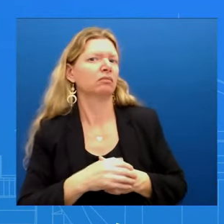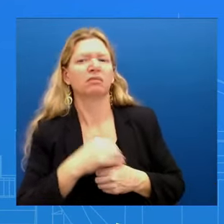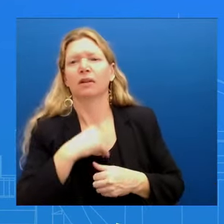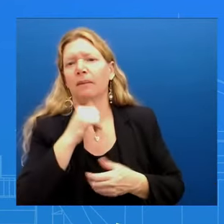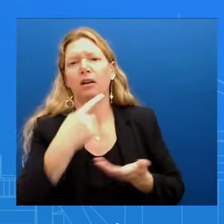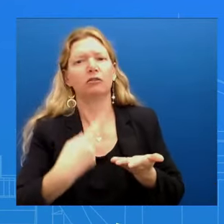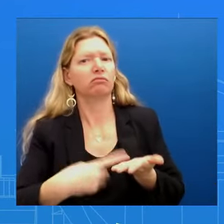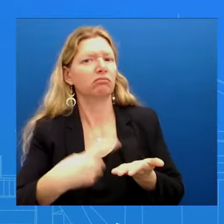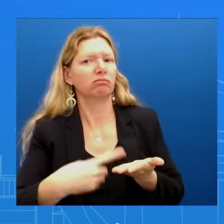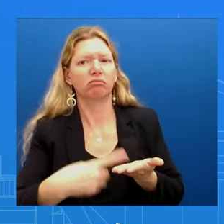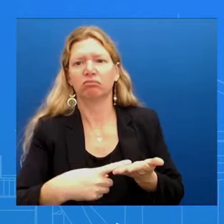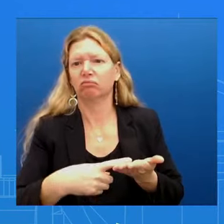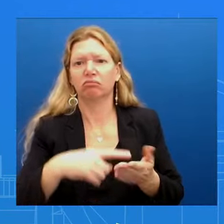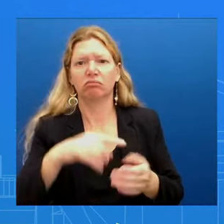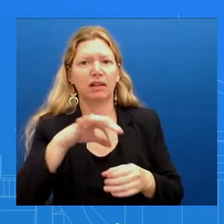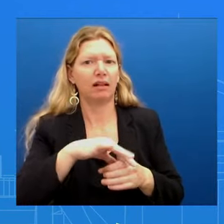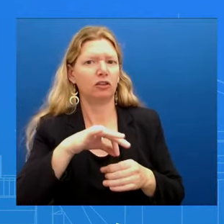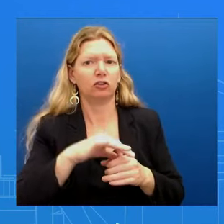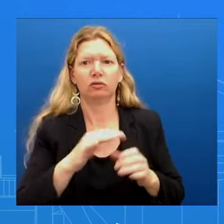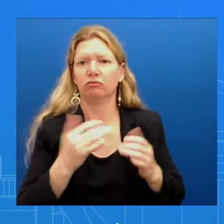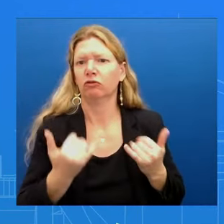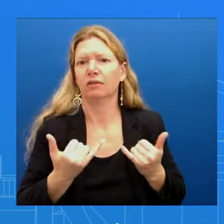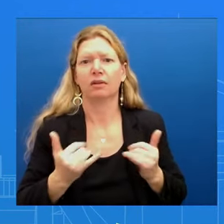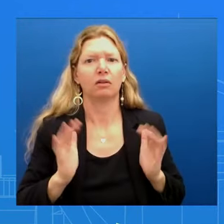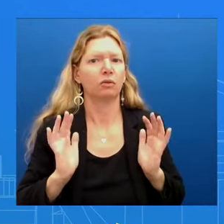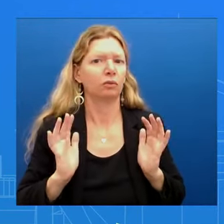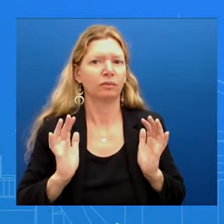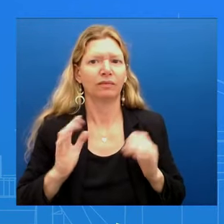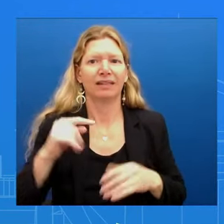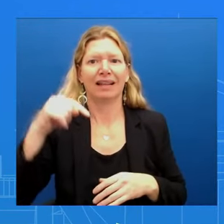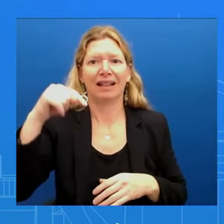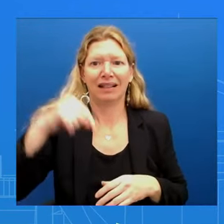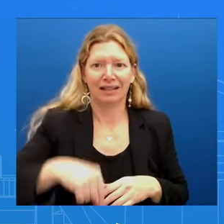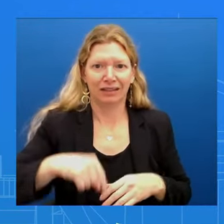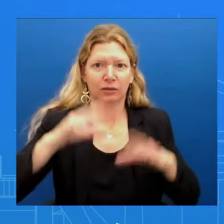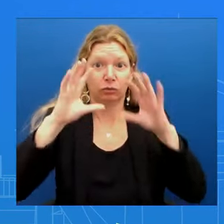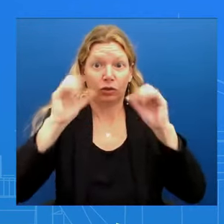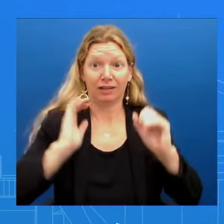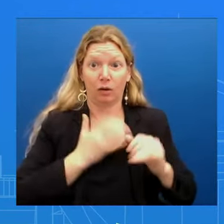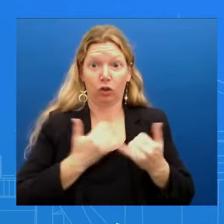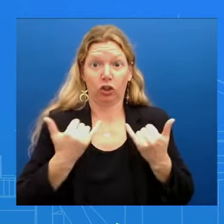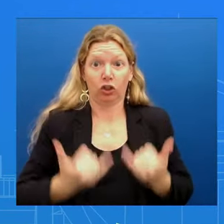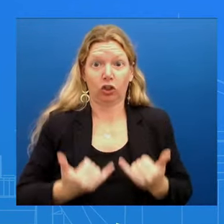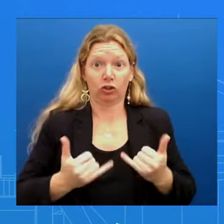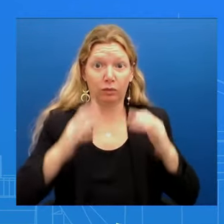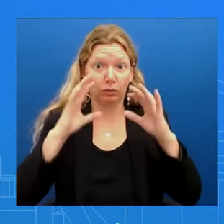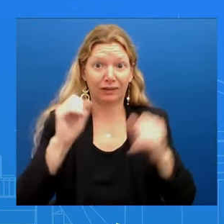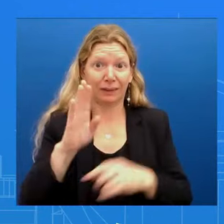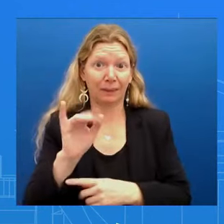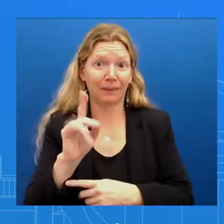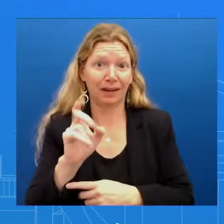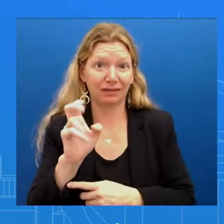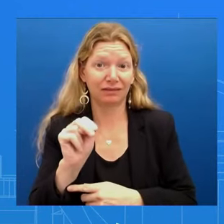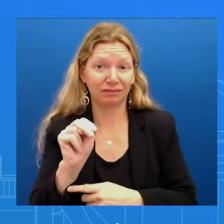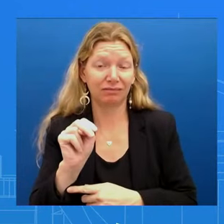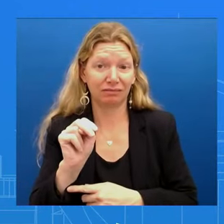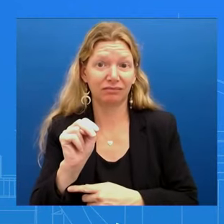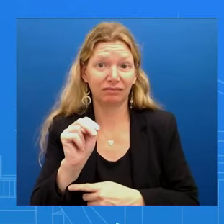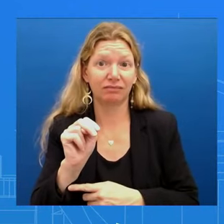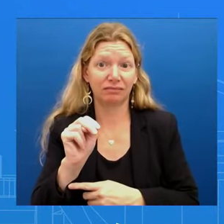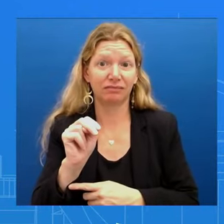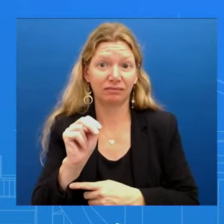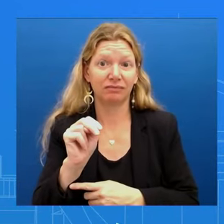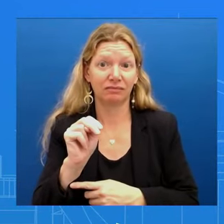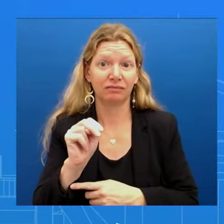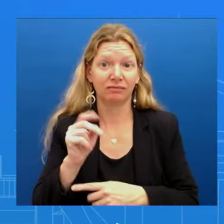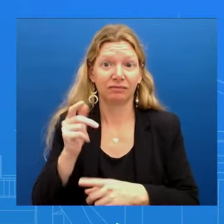under this particular president, President Biden As commander in chief NATO is now more relevant, stronger, bigger than